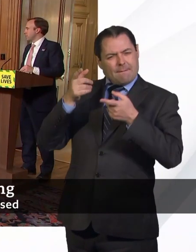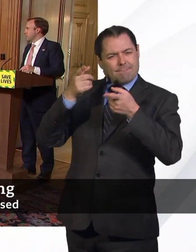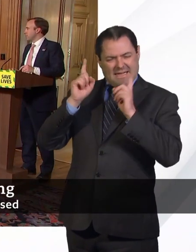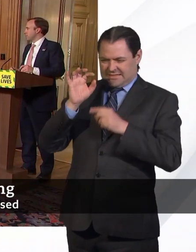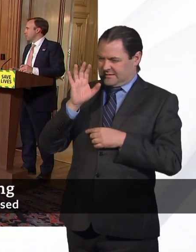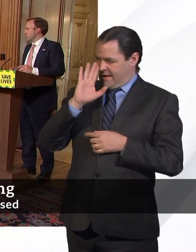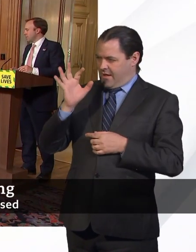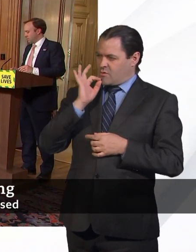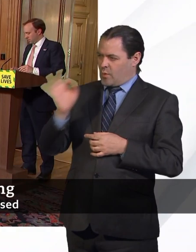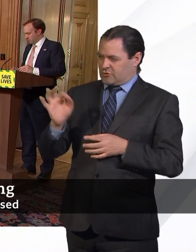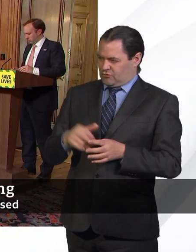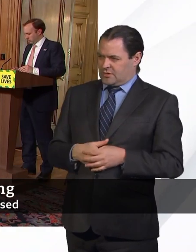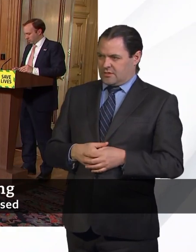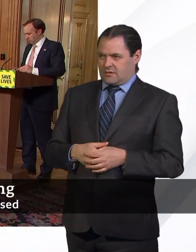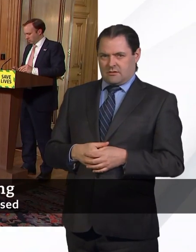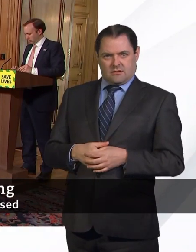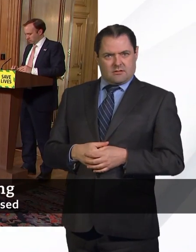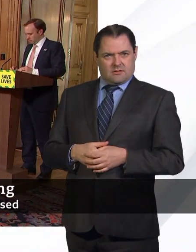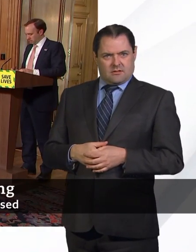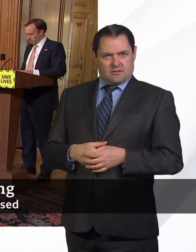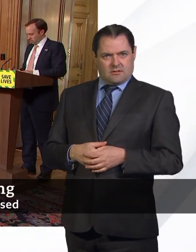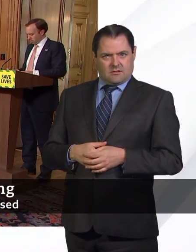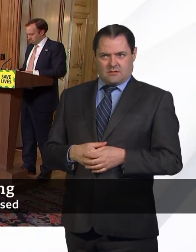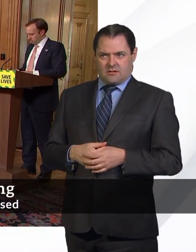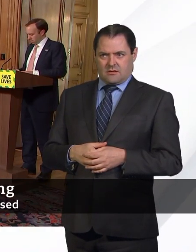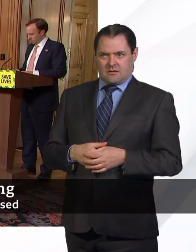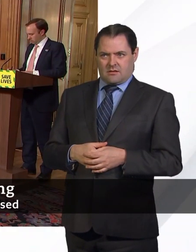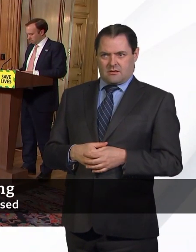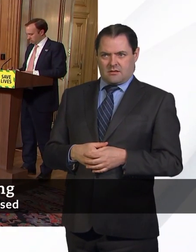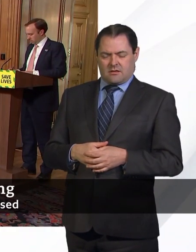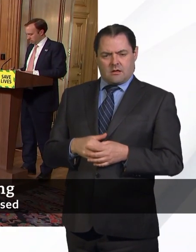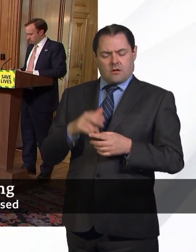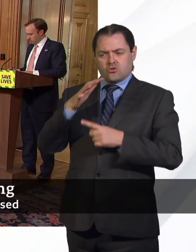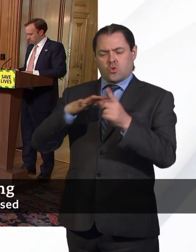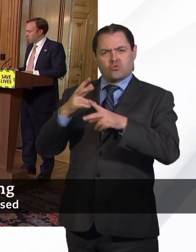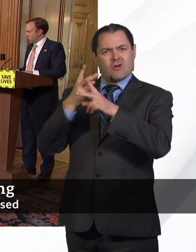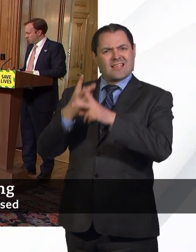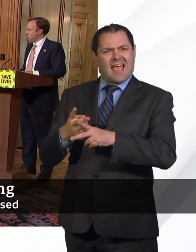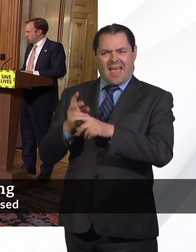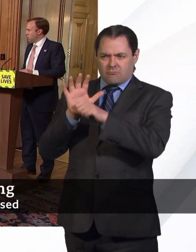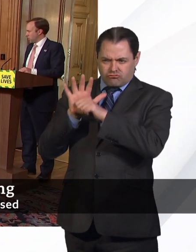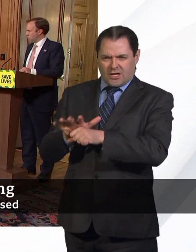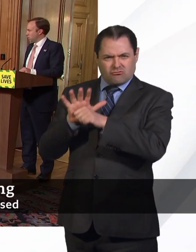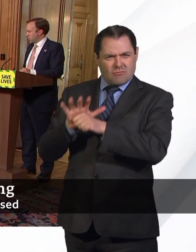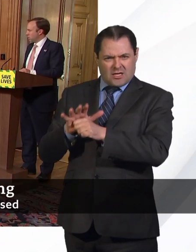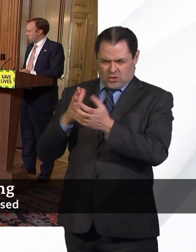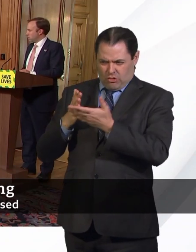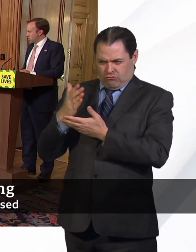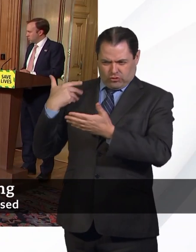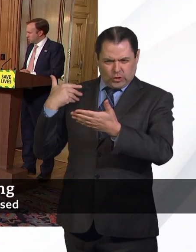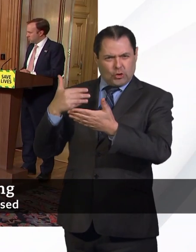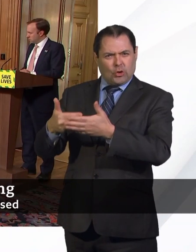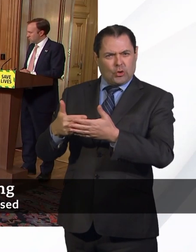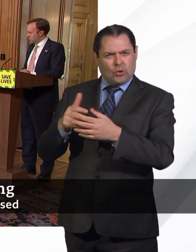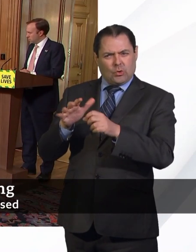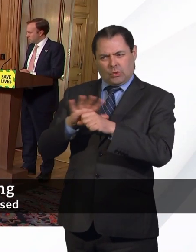State. The spotlight has shone on the pressures faced by our social care system through this coronavirus